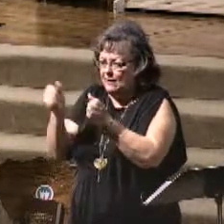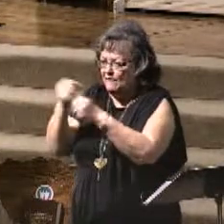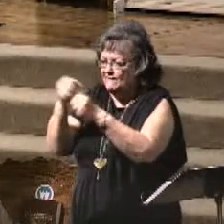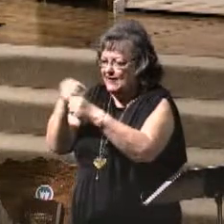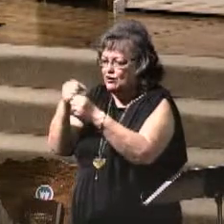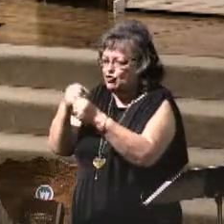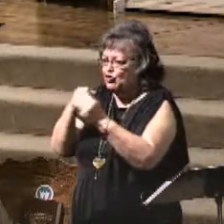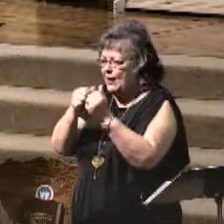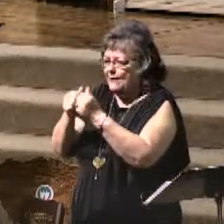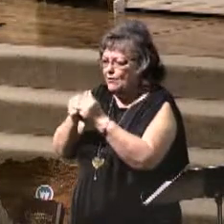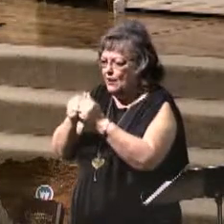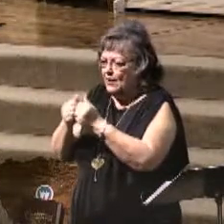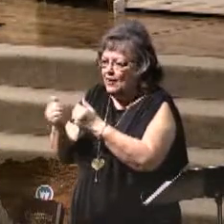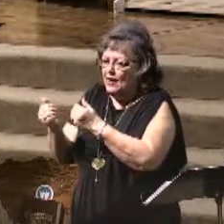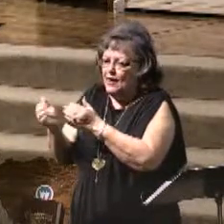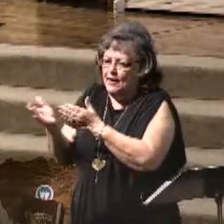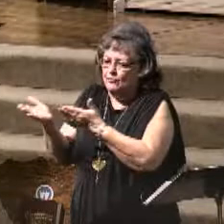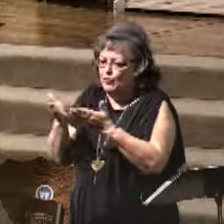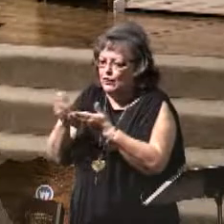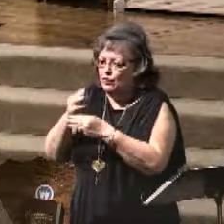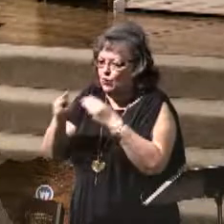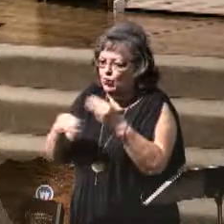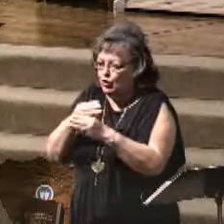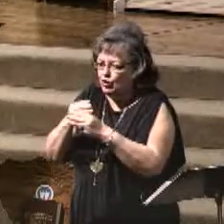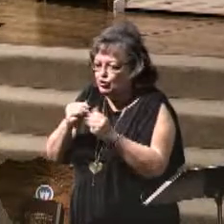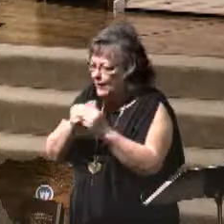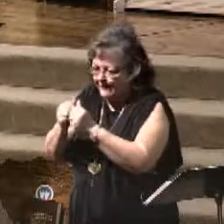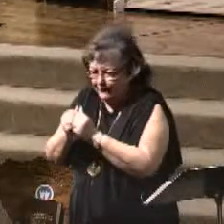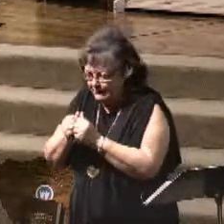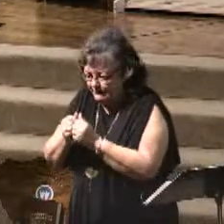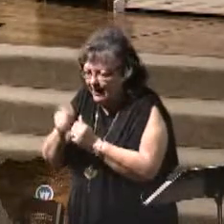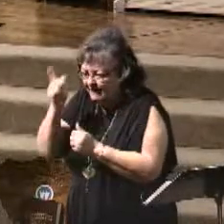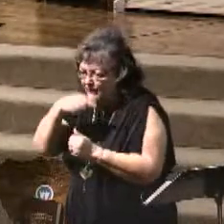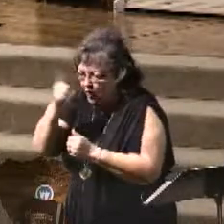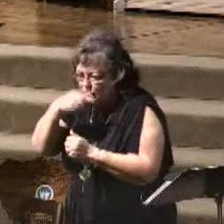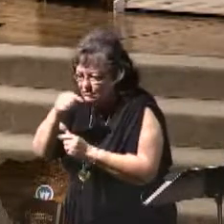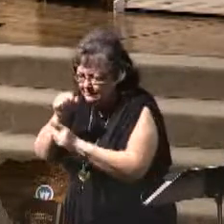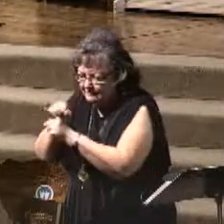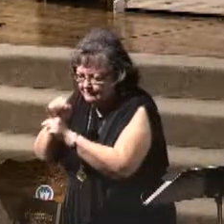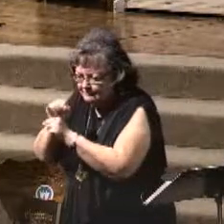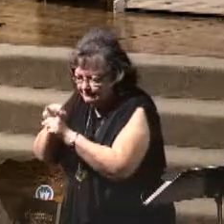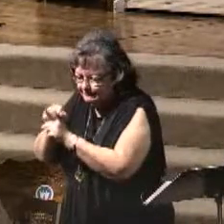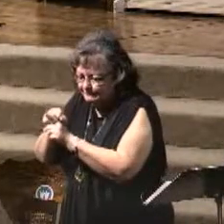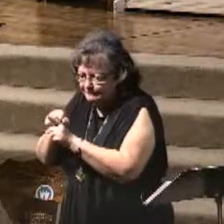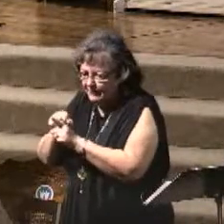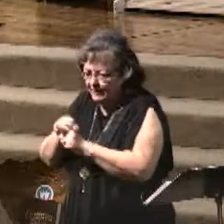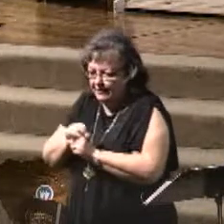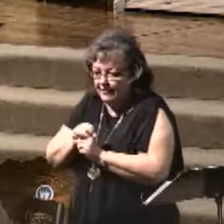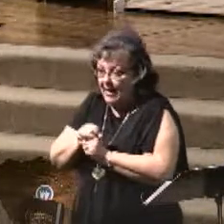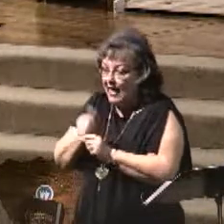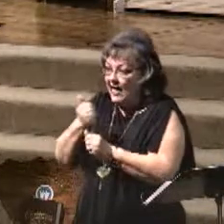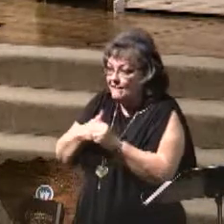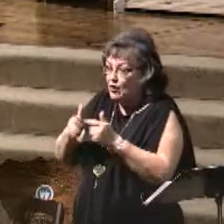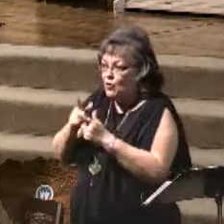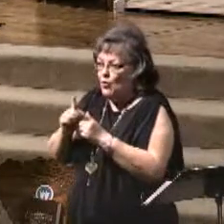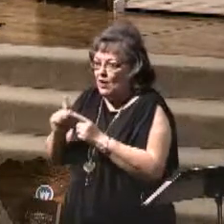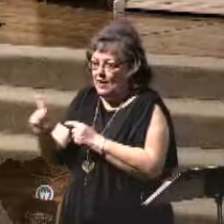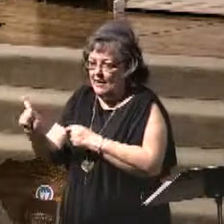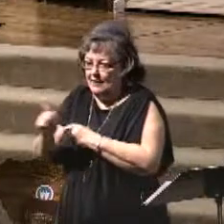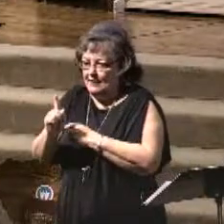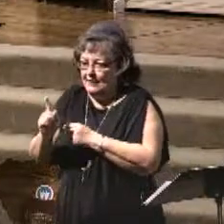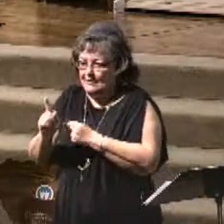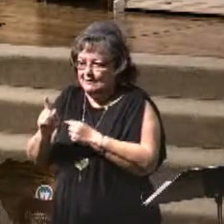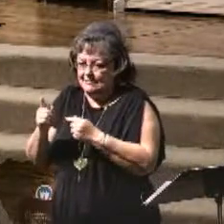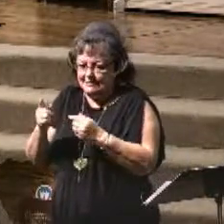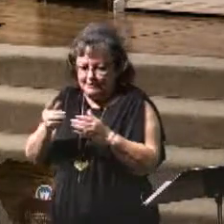together and bring the world together. Folks, everybody is poised and ready for this leader